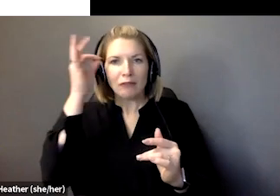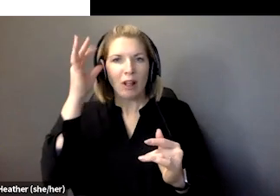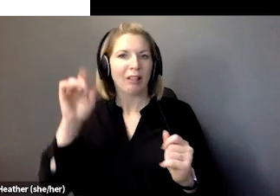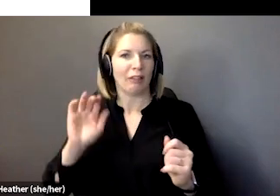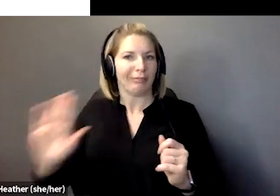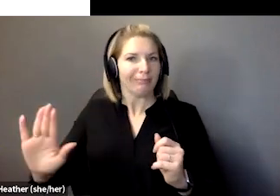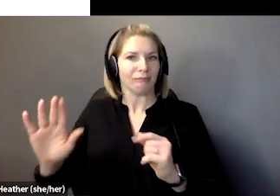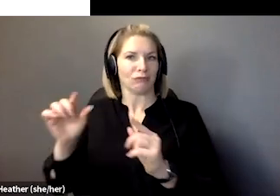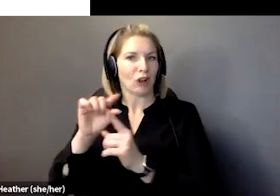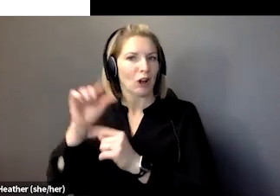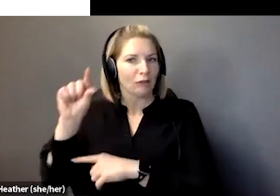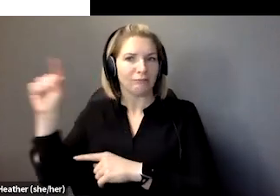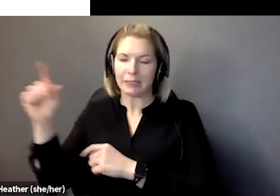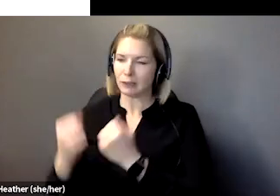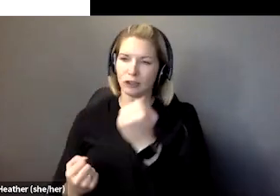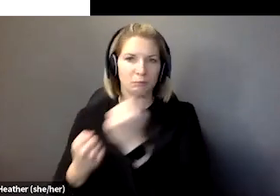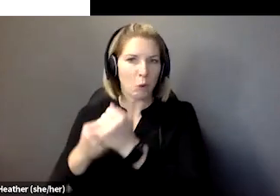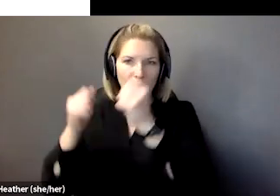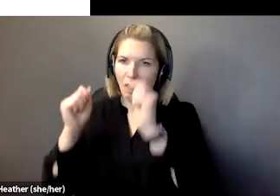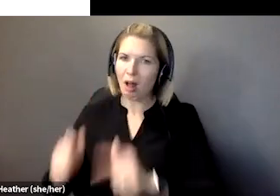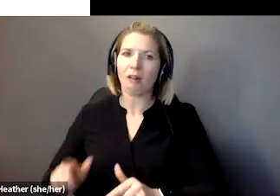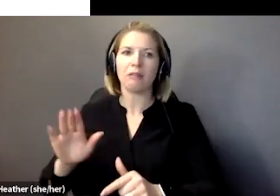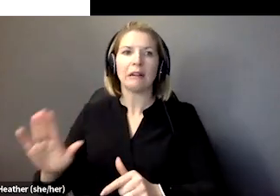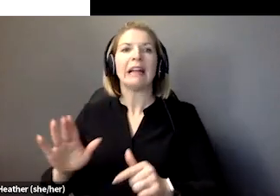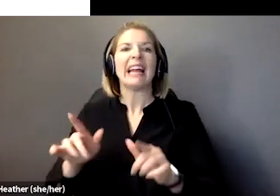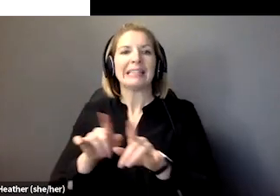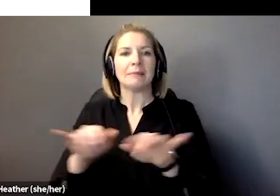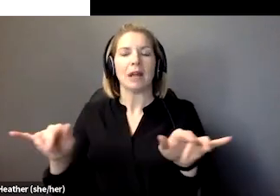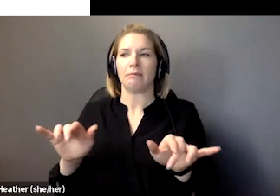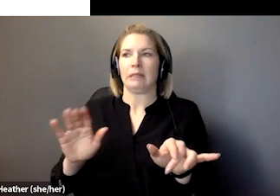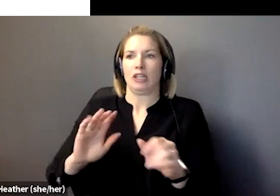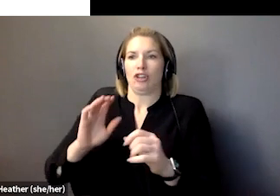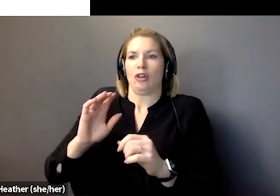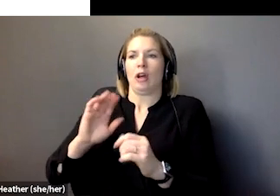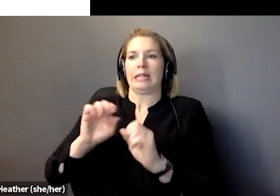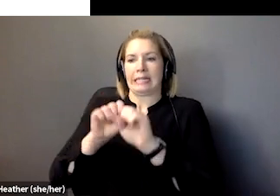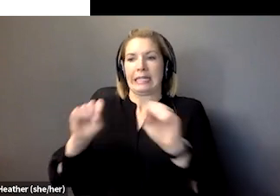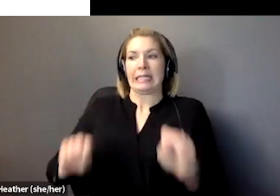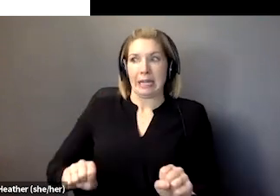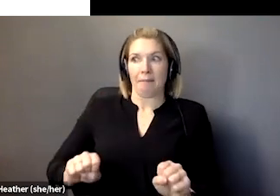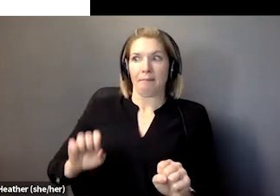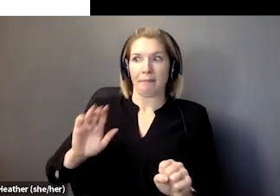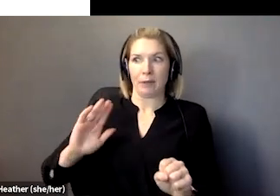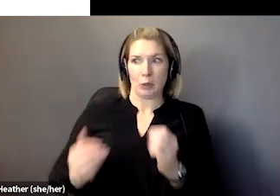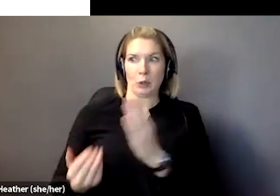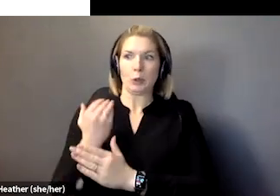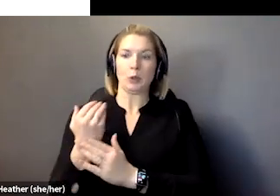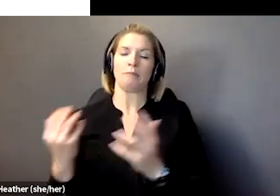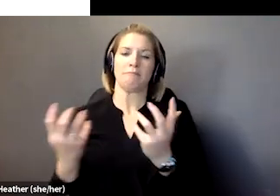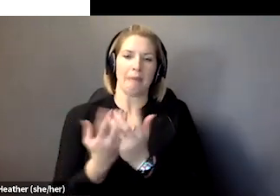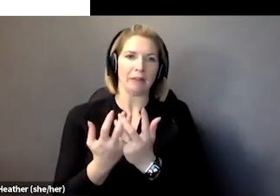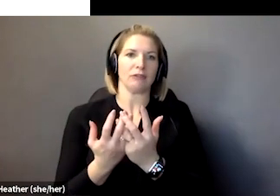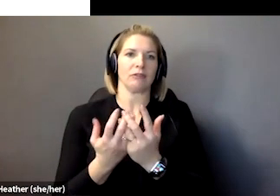designed to fit into our existing policy and government structures. So I could just go to the next slide.